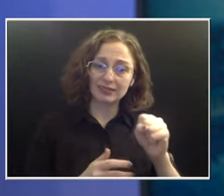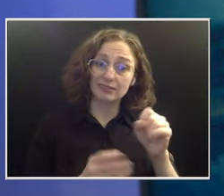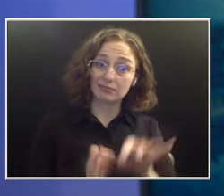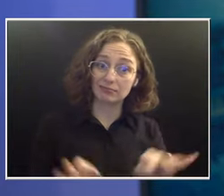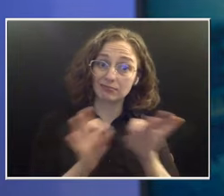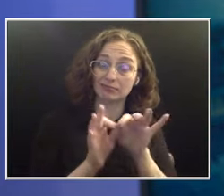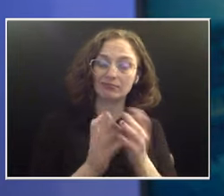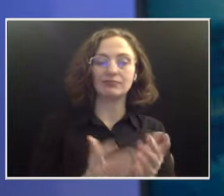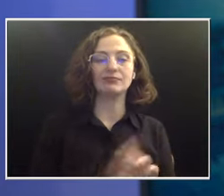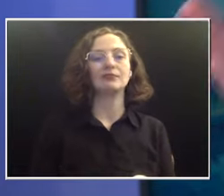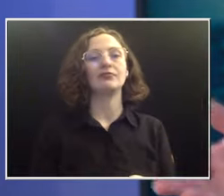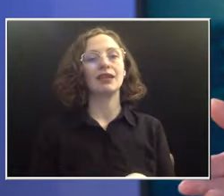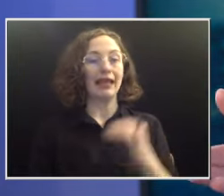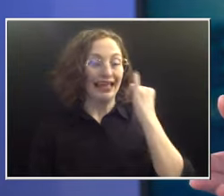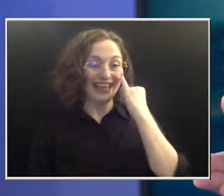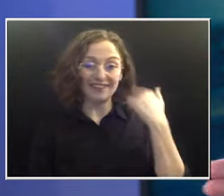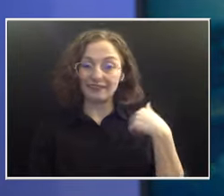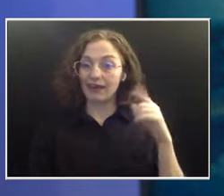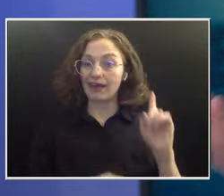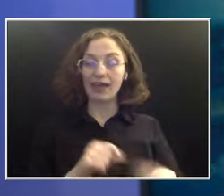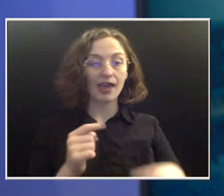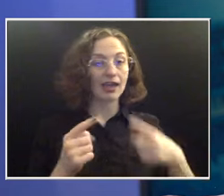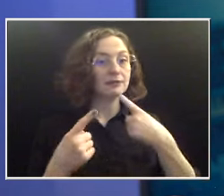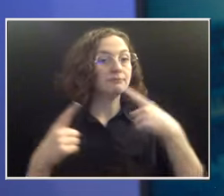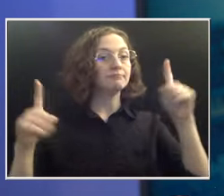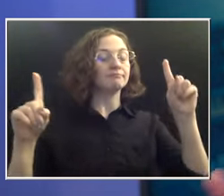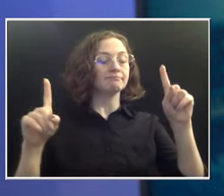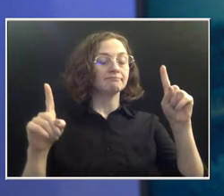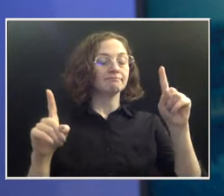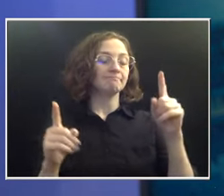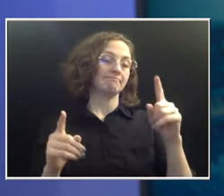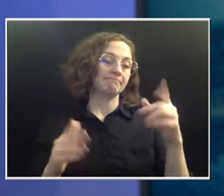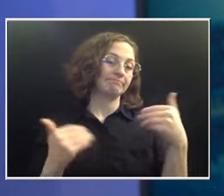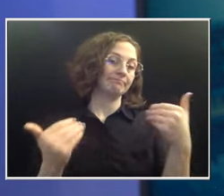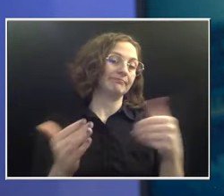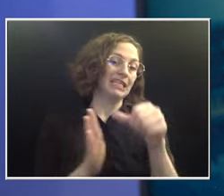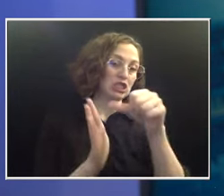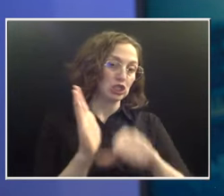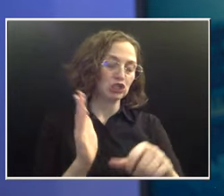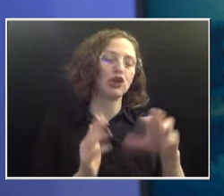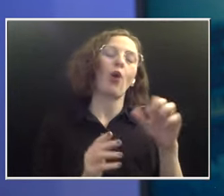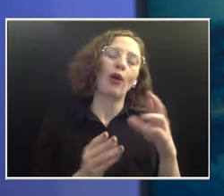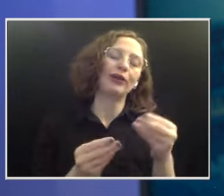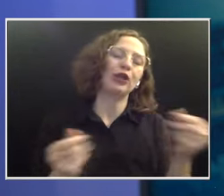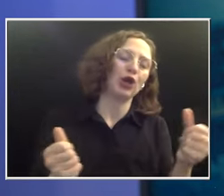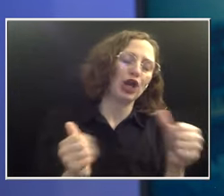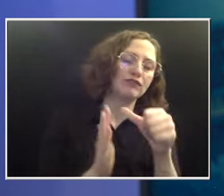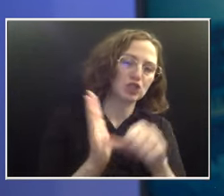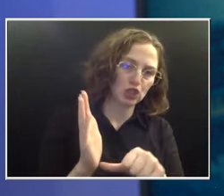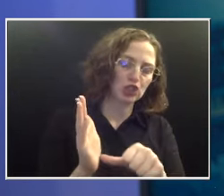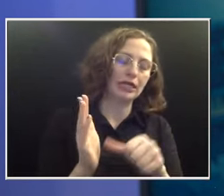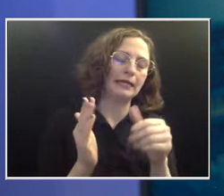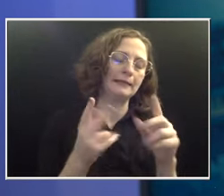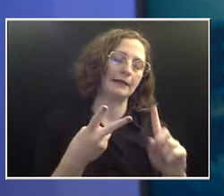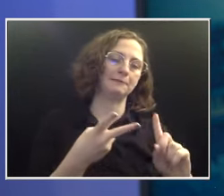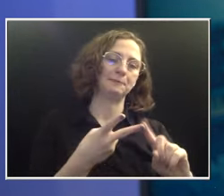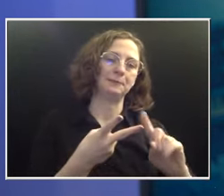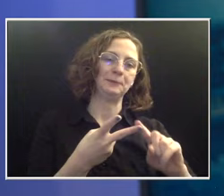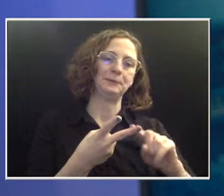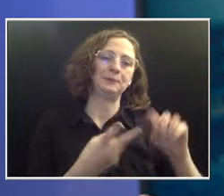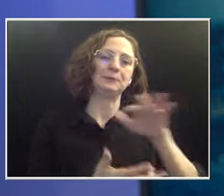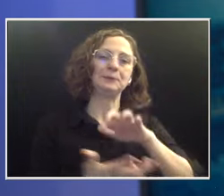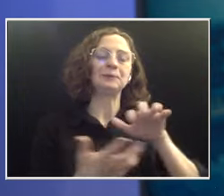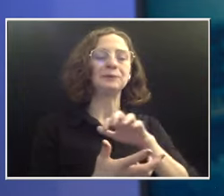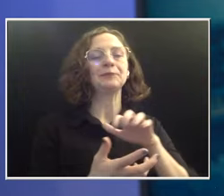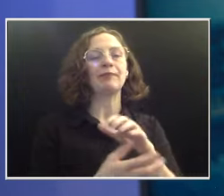effectively do surgery or curative surgery, we then do a combination of chemotherapy and radiation. They're both equally effective. So